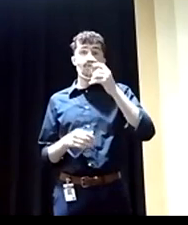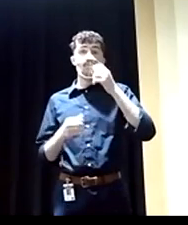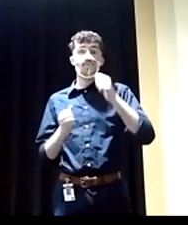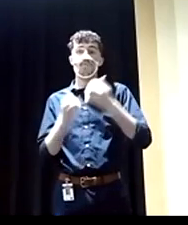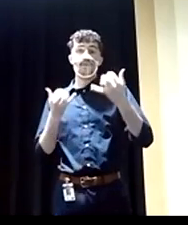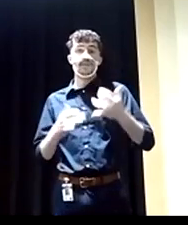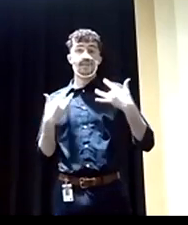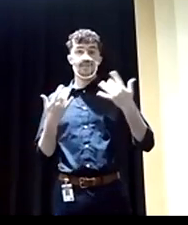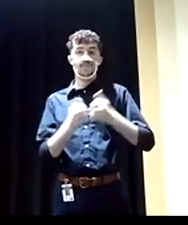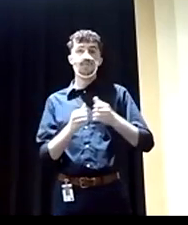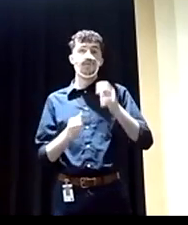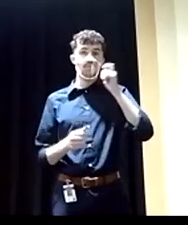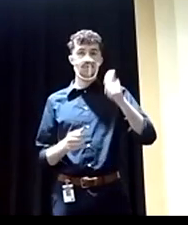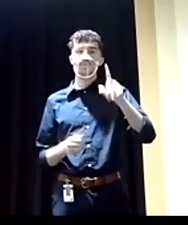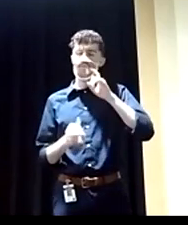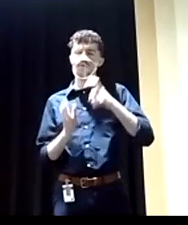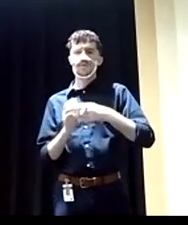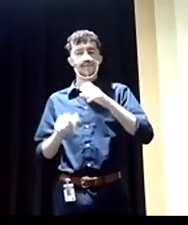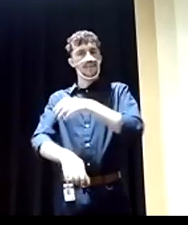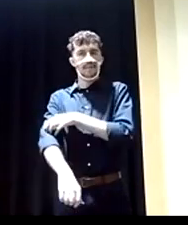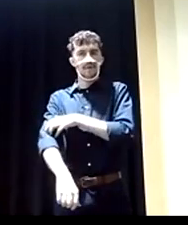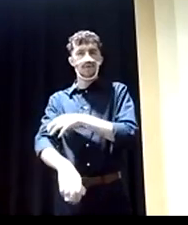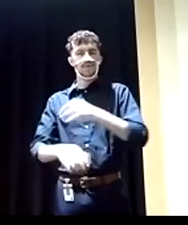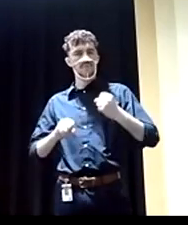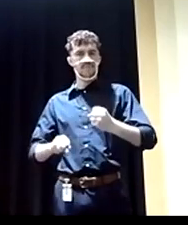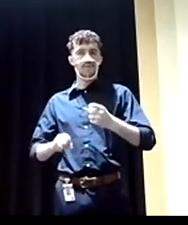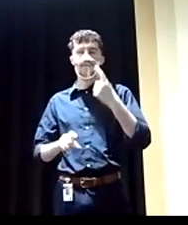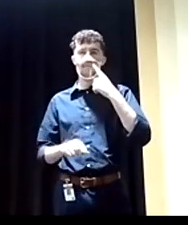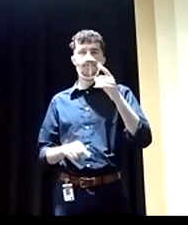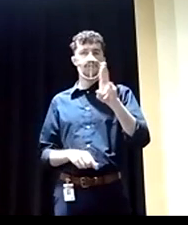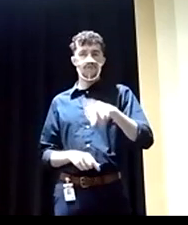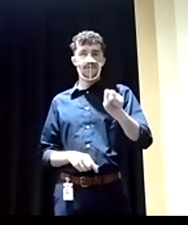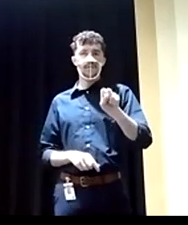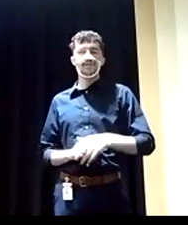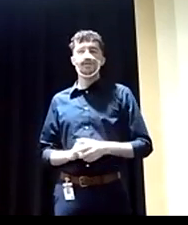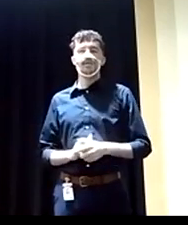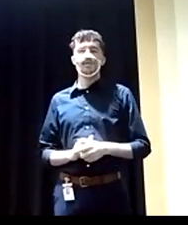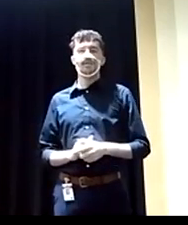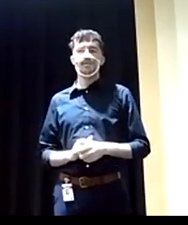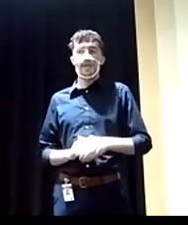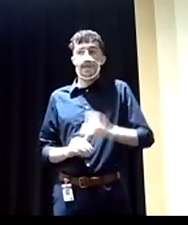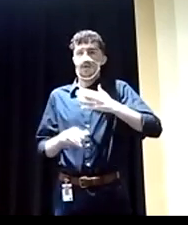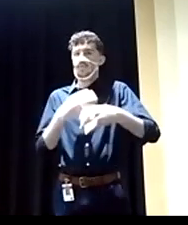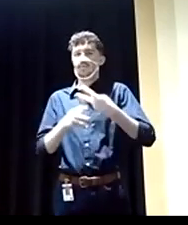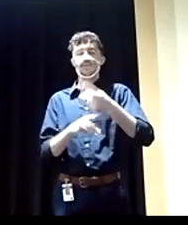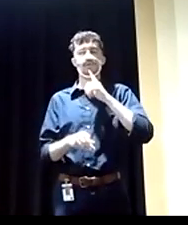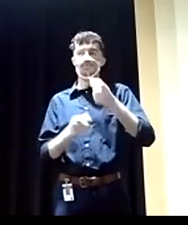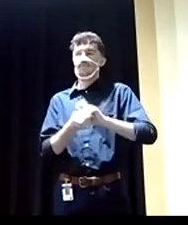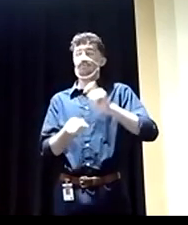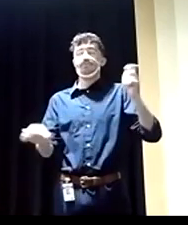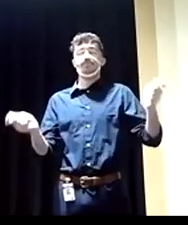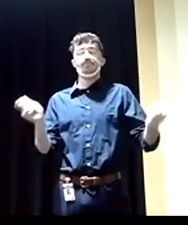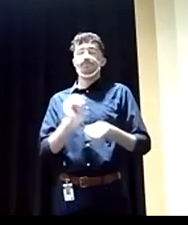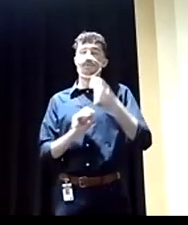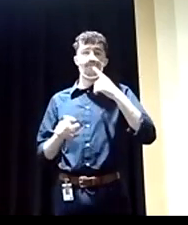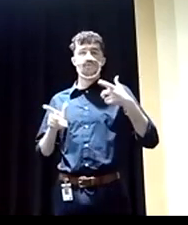think we are exhibiting the power of American diplomacy. We're in a world that is changing very quickly and that will more and more